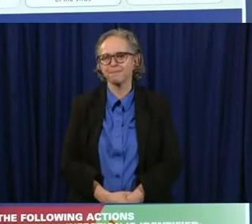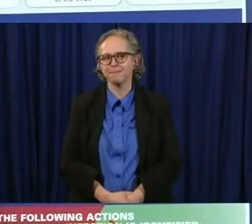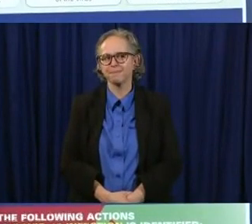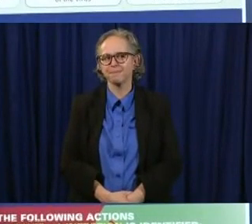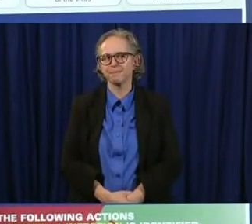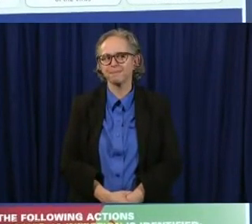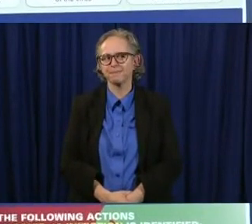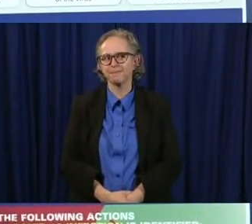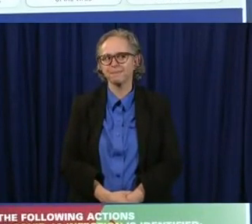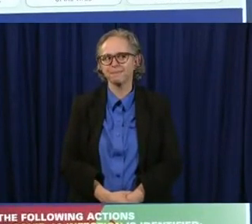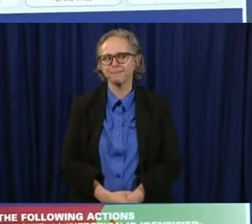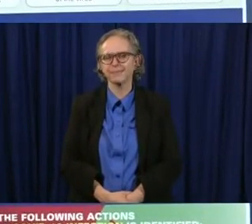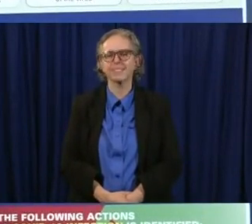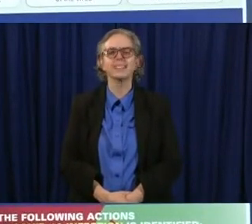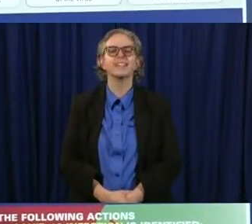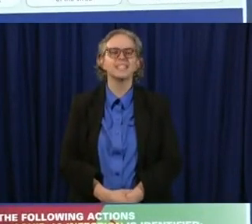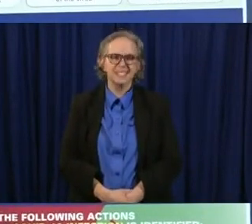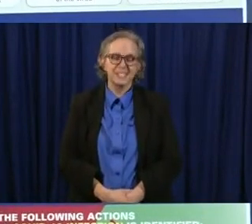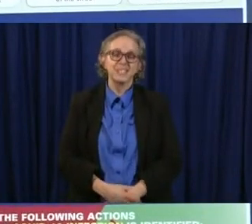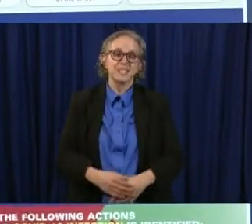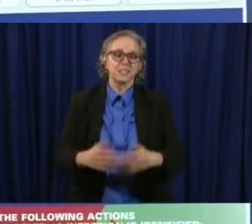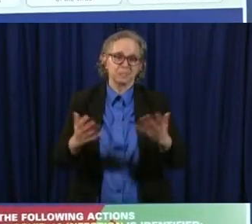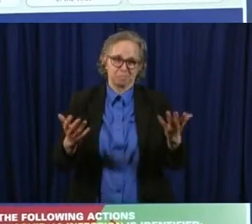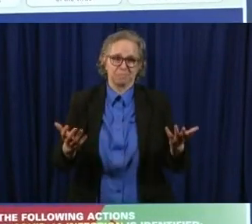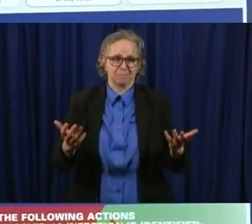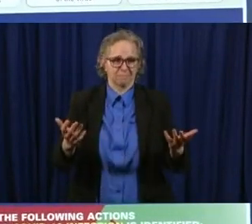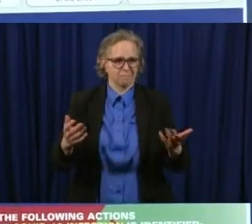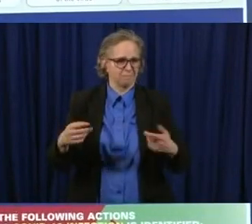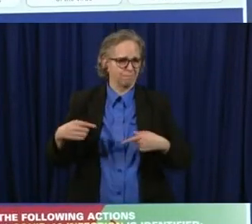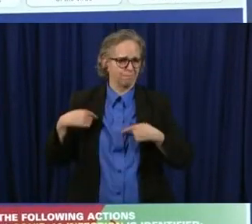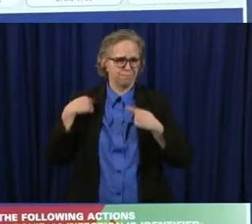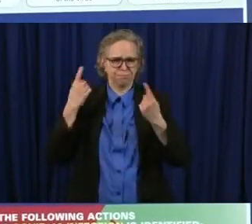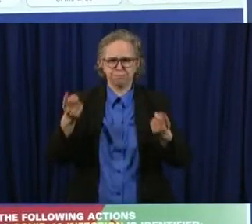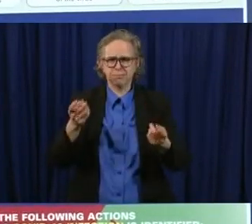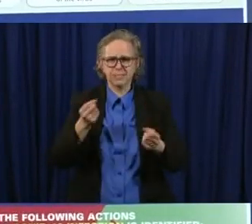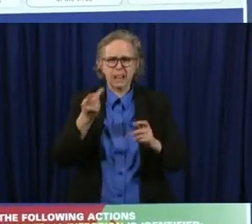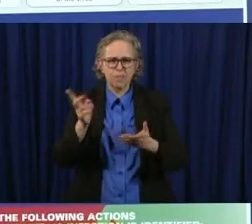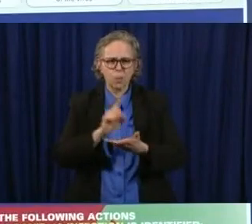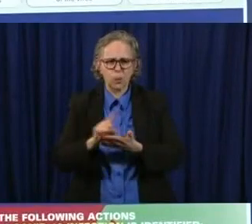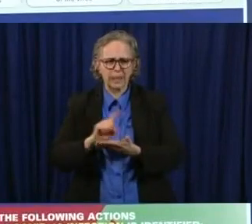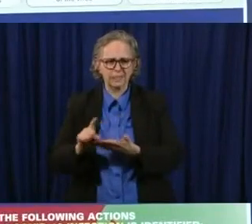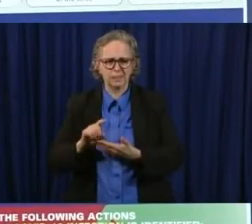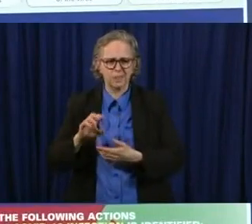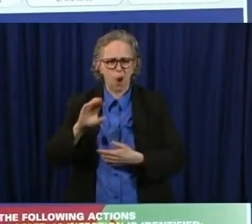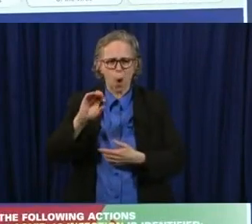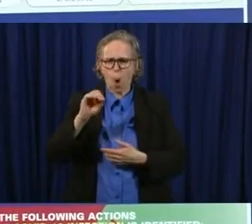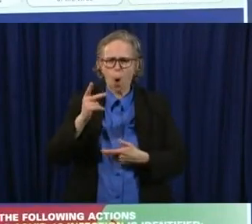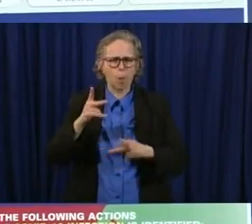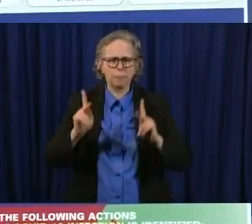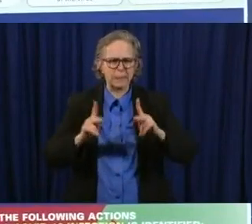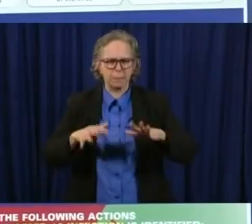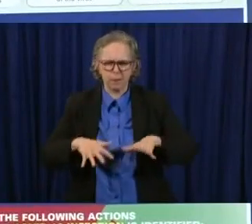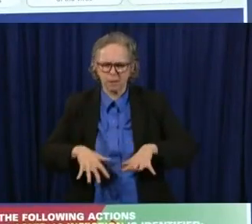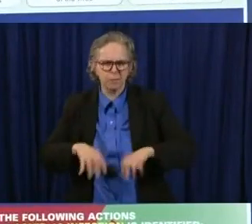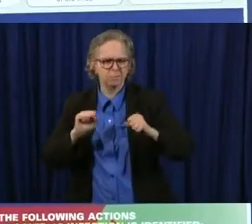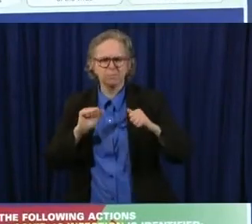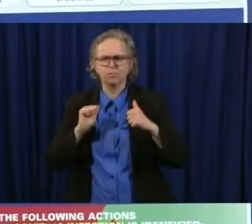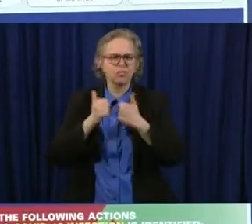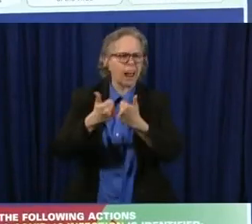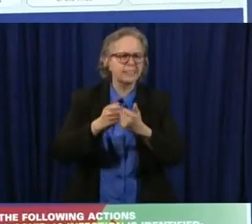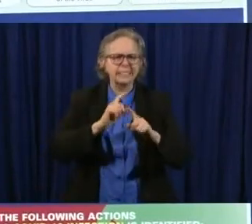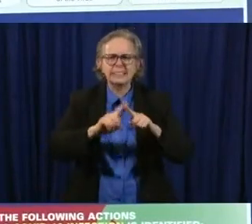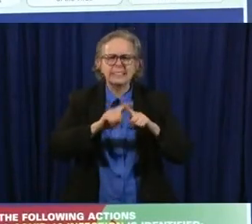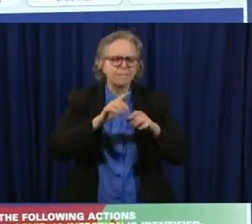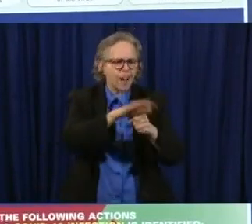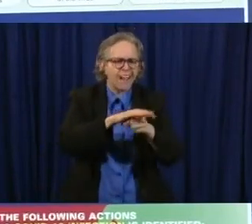we know over the last uh several weeks ohioans have stepped up in so many ways to protect each other from this virus